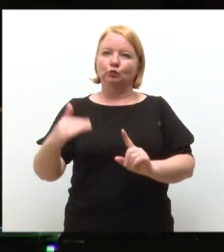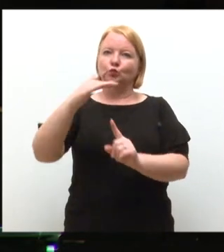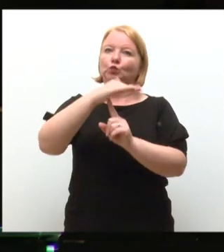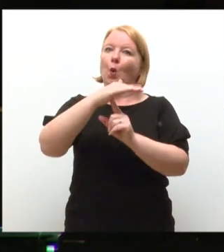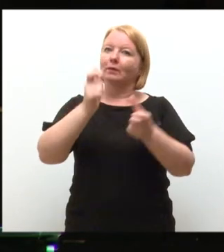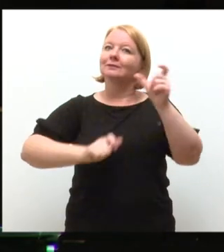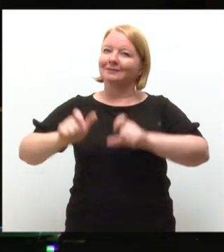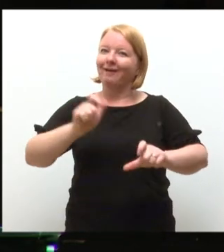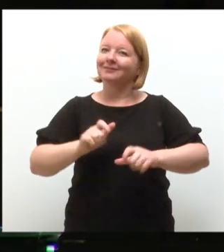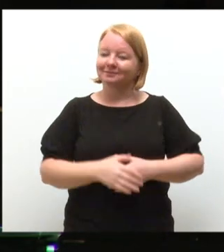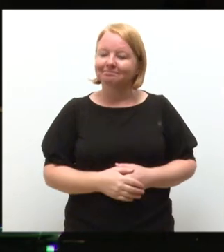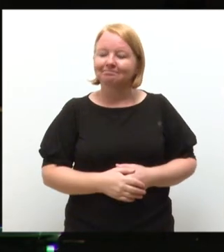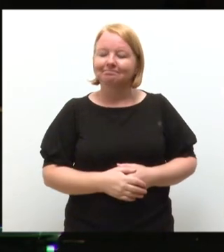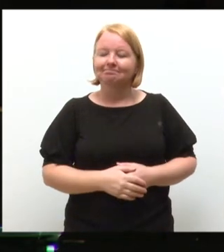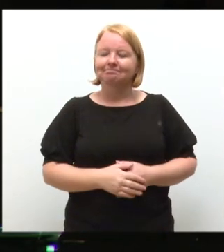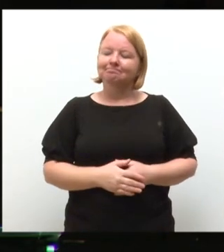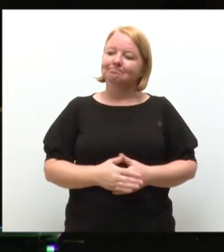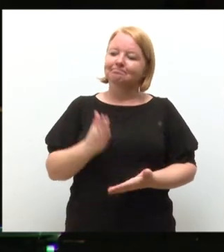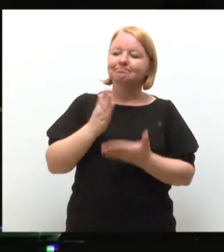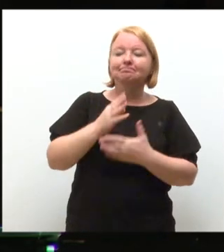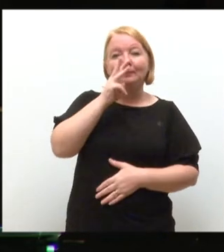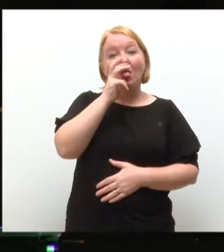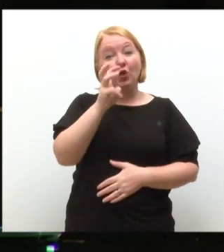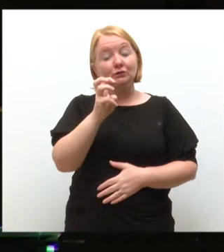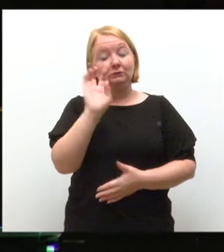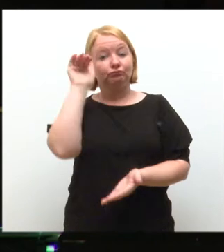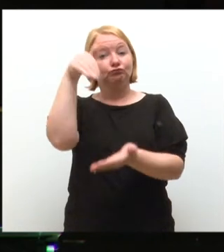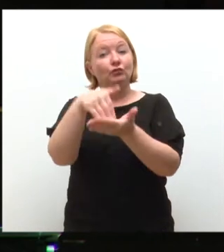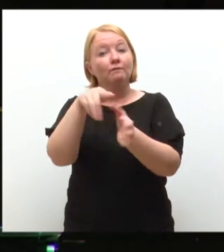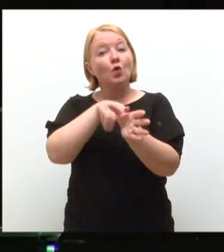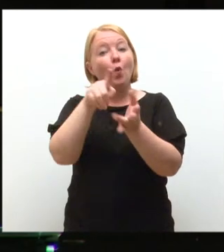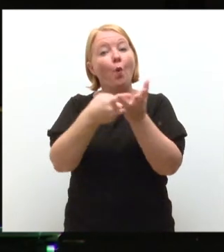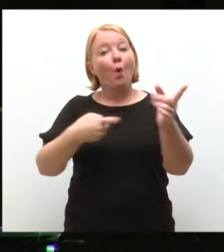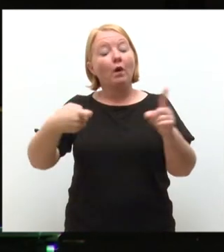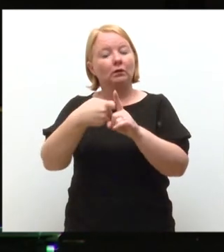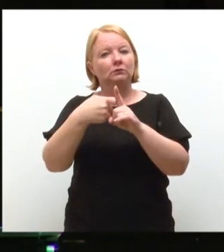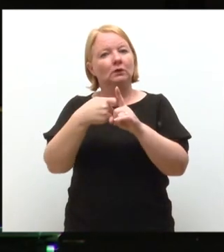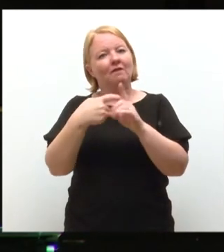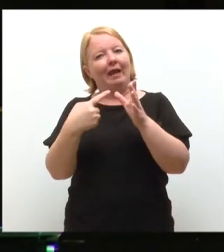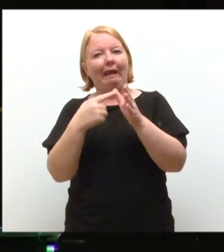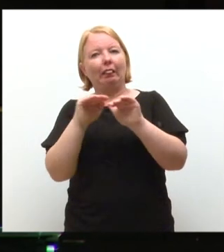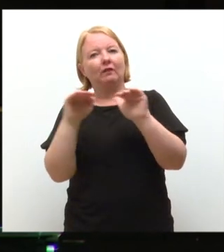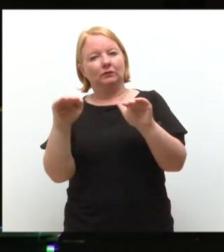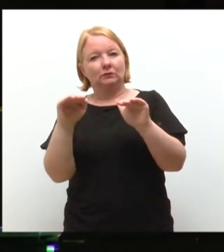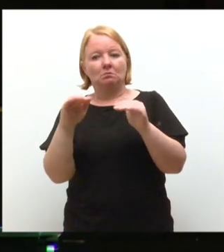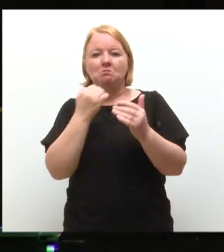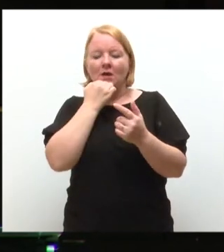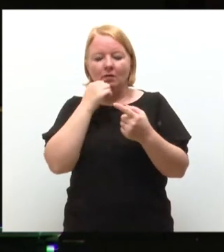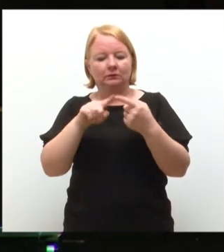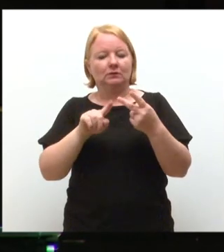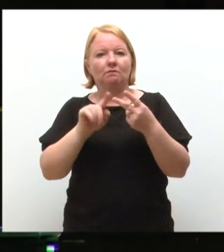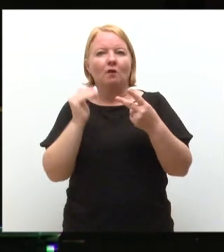At 13, she set off to boarding school in York and took A-levels in maths, further maths and physics.